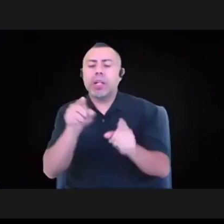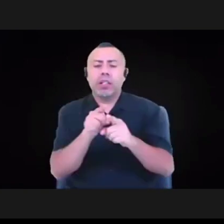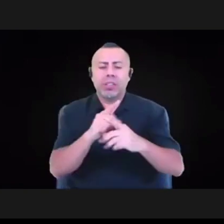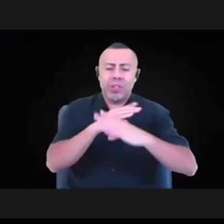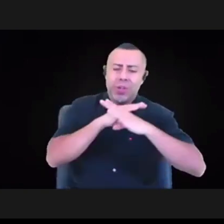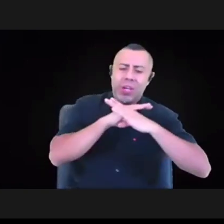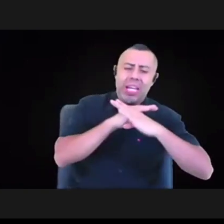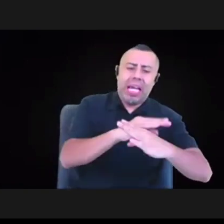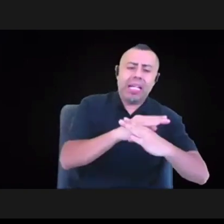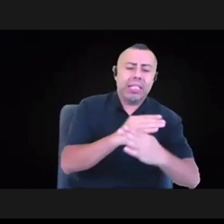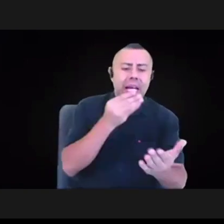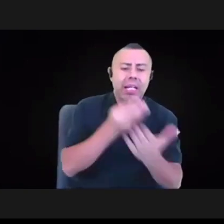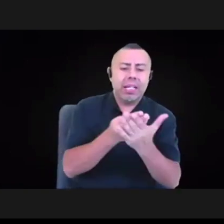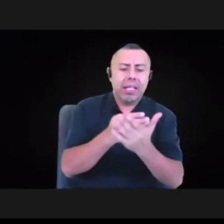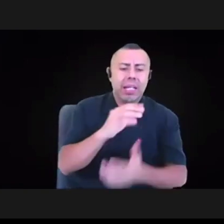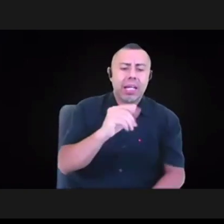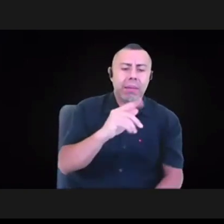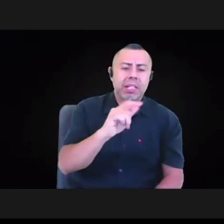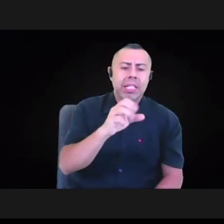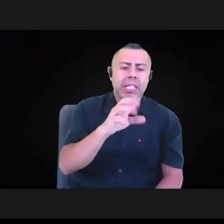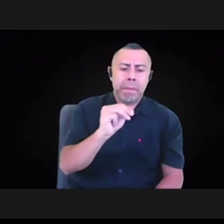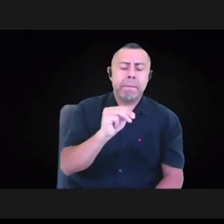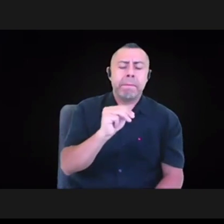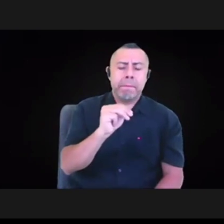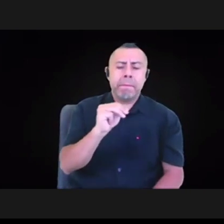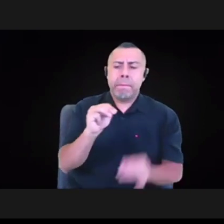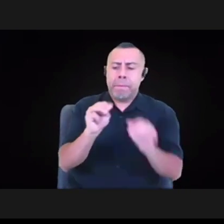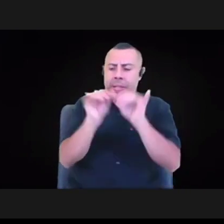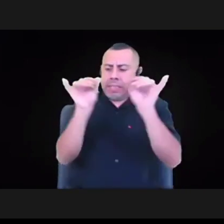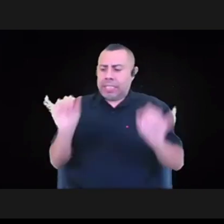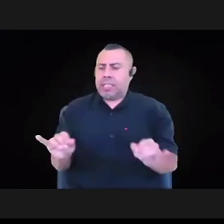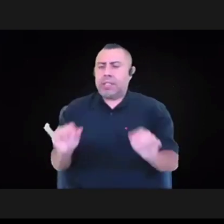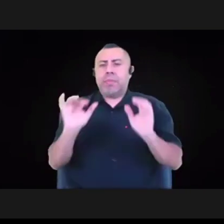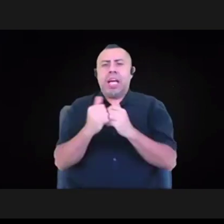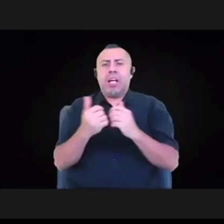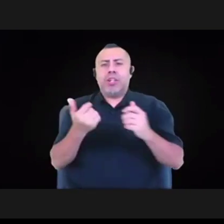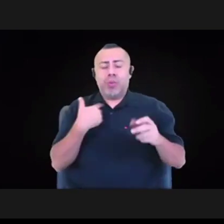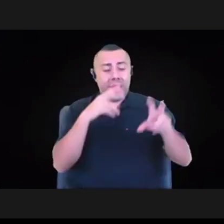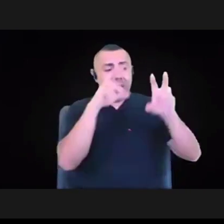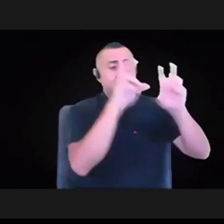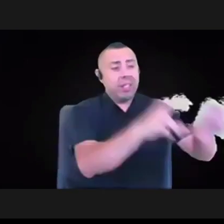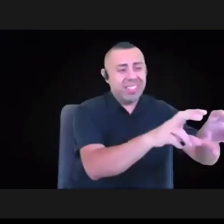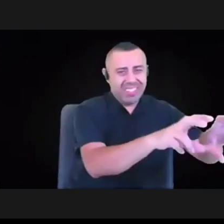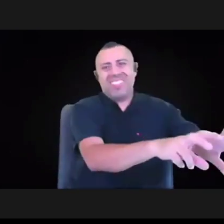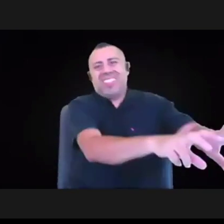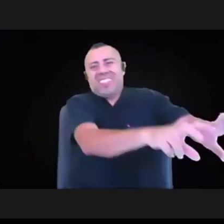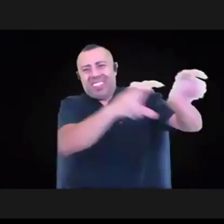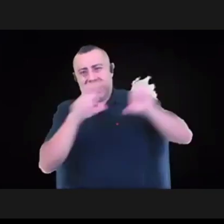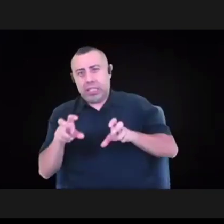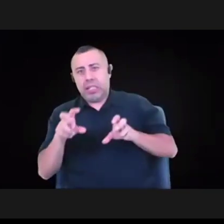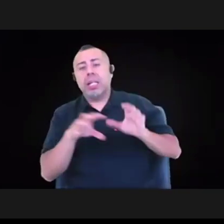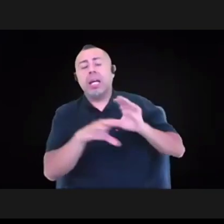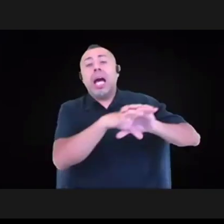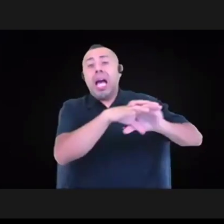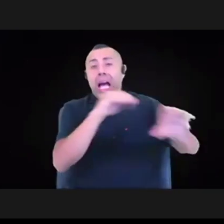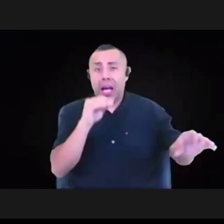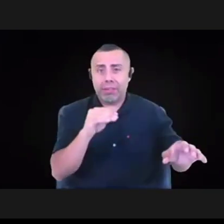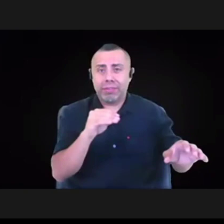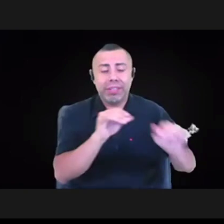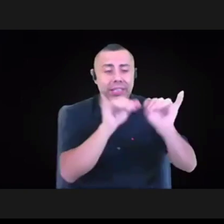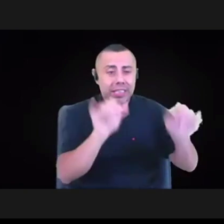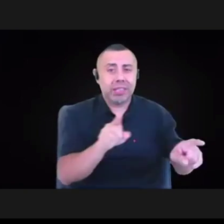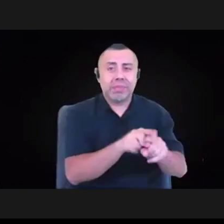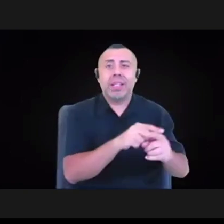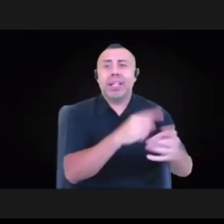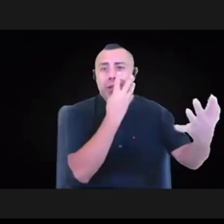divest our endowments, from industries like prison and military, money, bail, predatory lending,